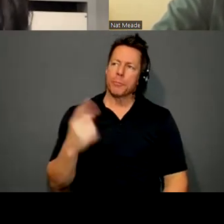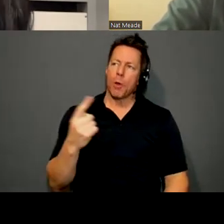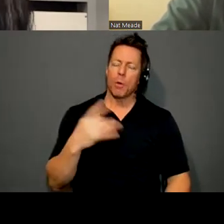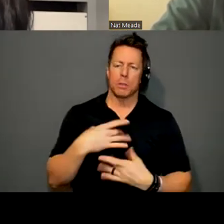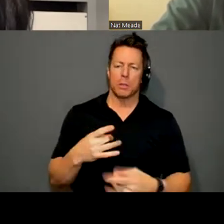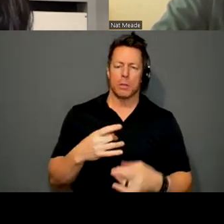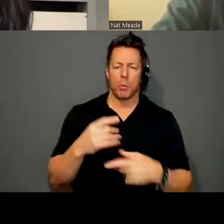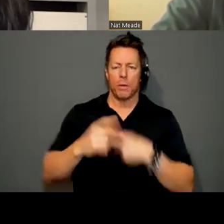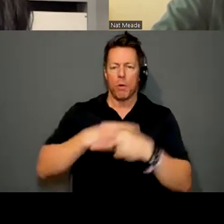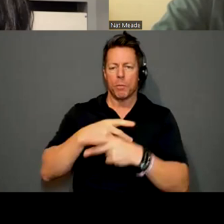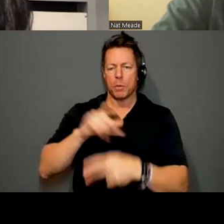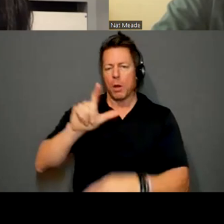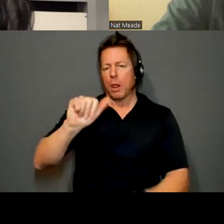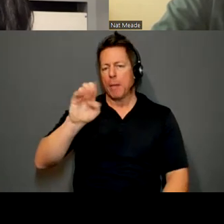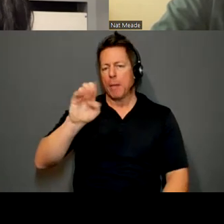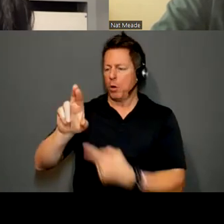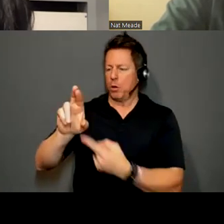of labor are considered art.